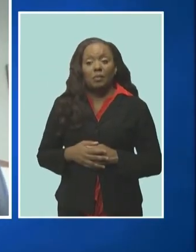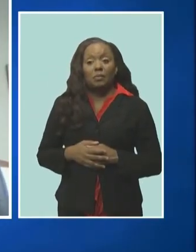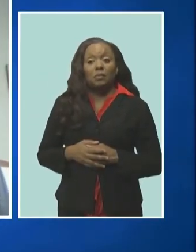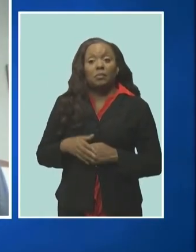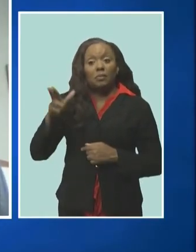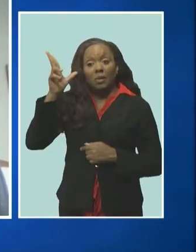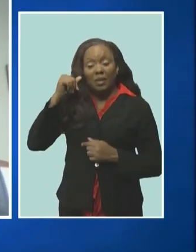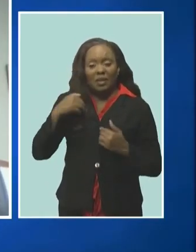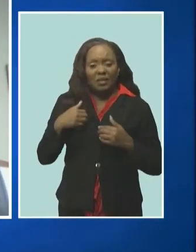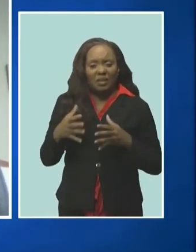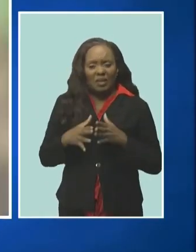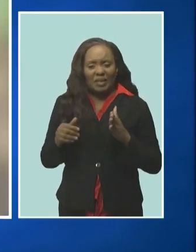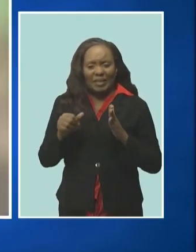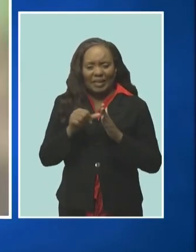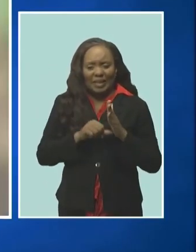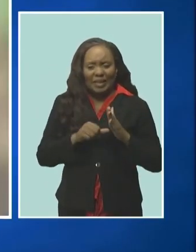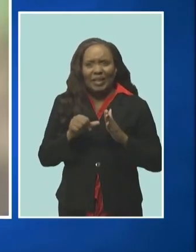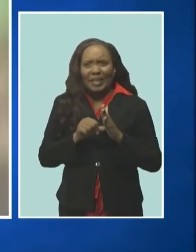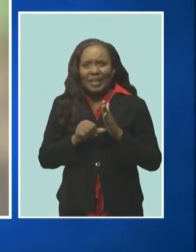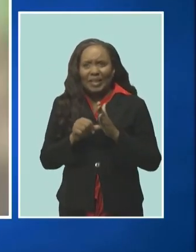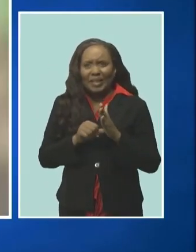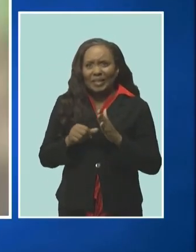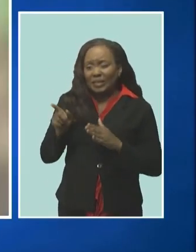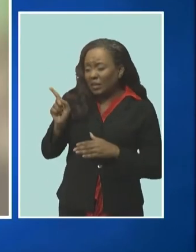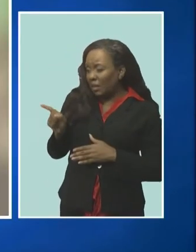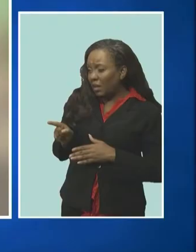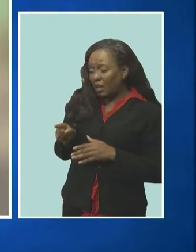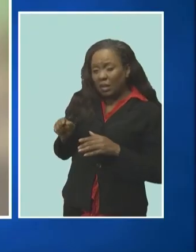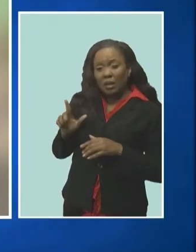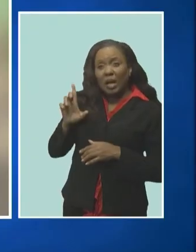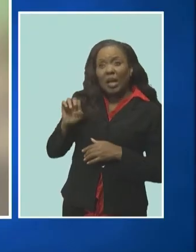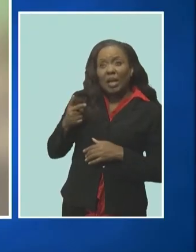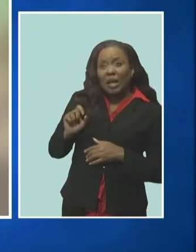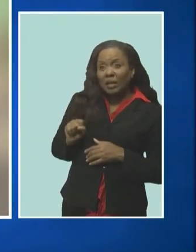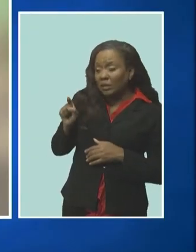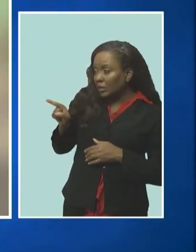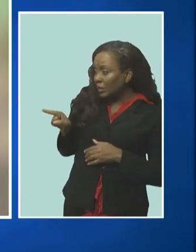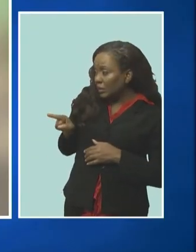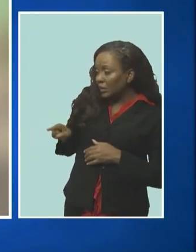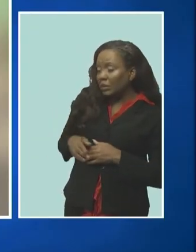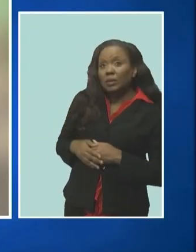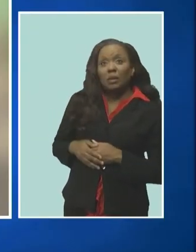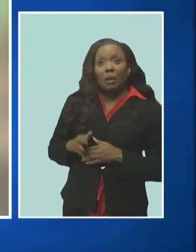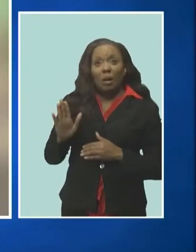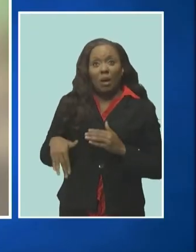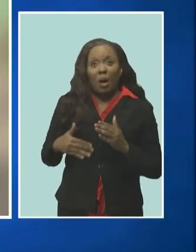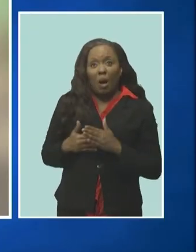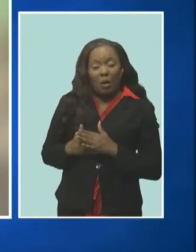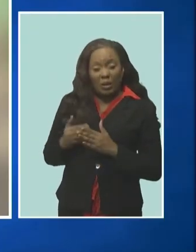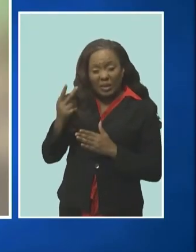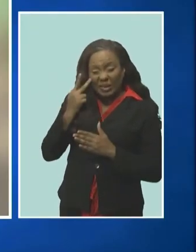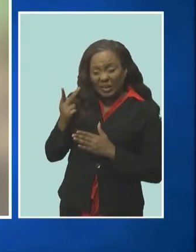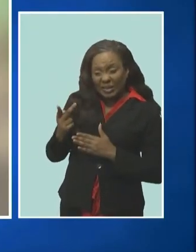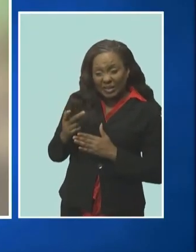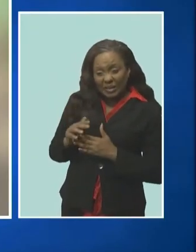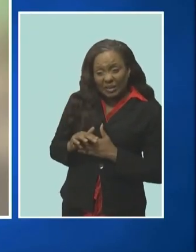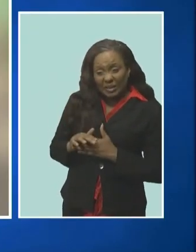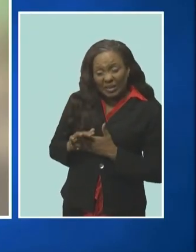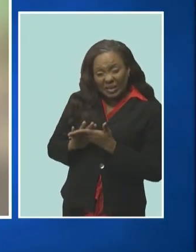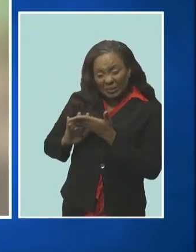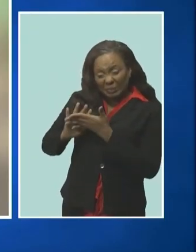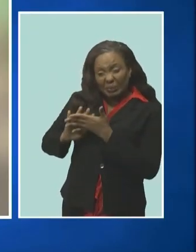areas of scrapes cuts etc on etc on its limb limbs both hind limbs as well as uh one of the forelimbs